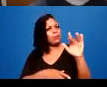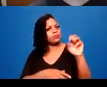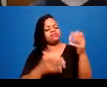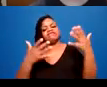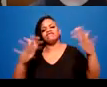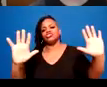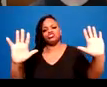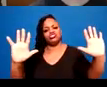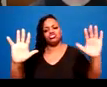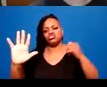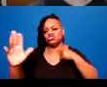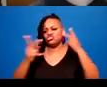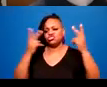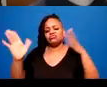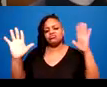sharing.